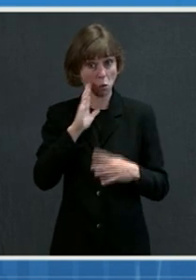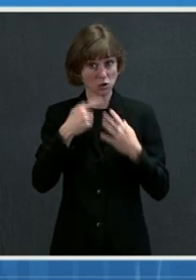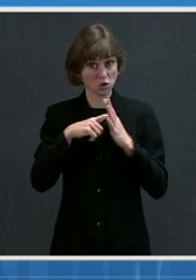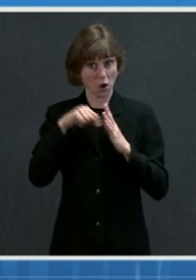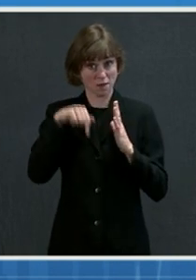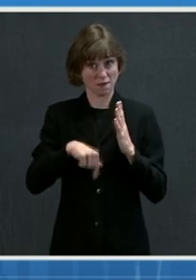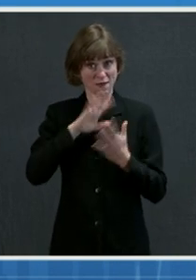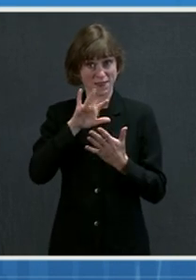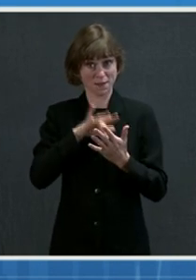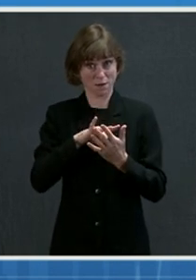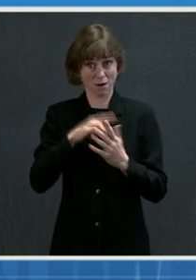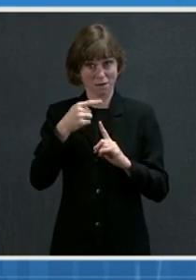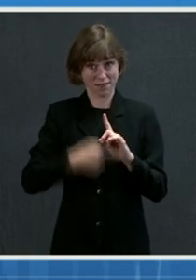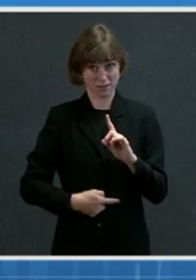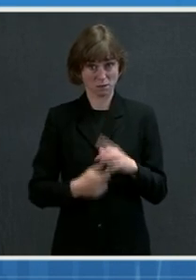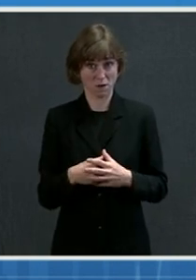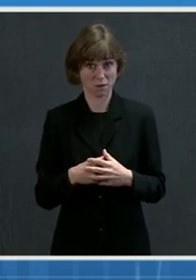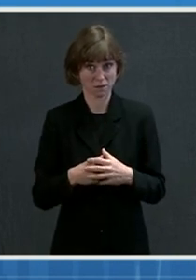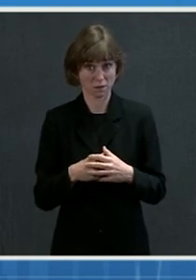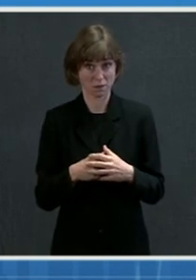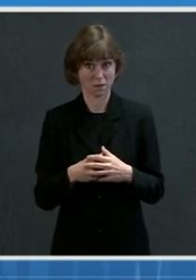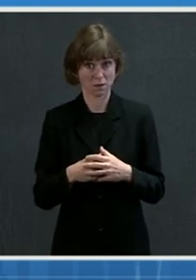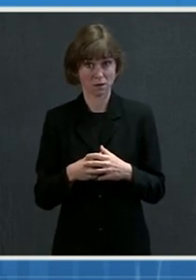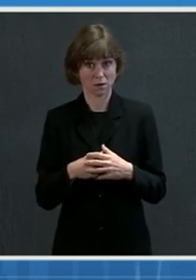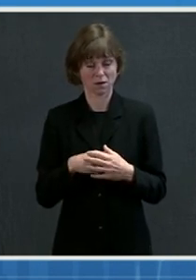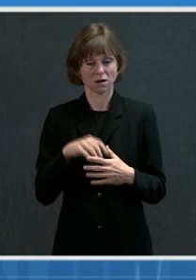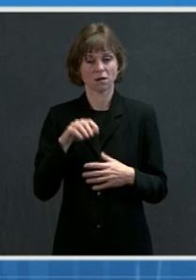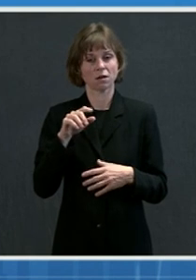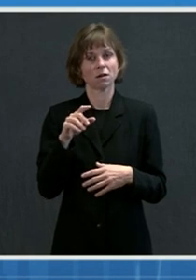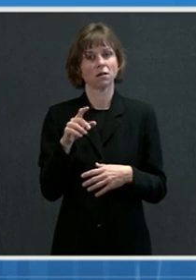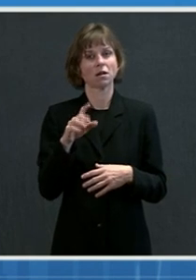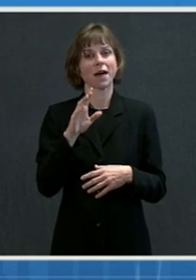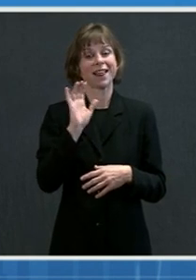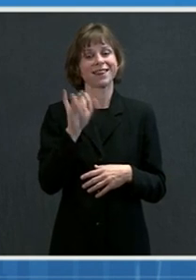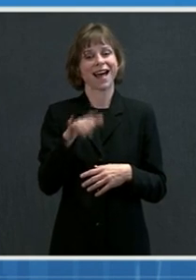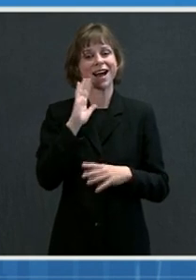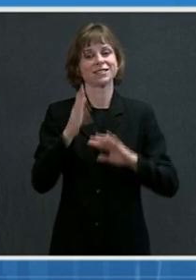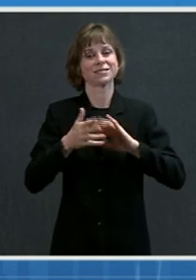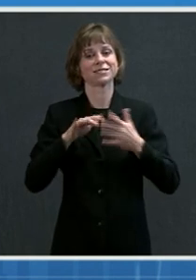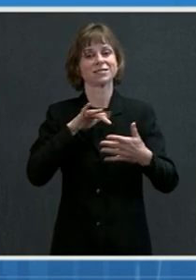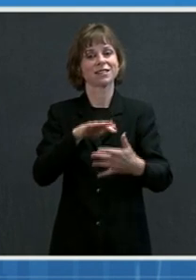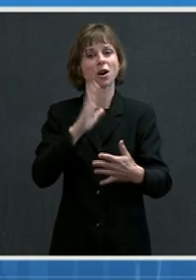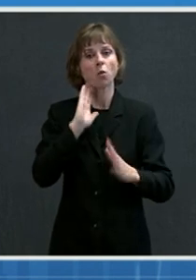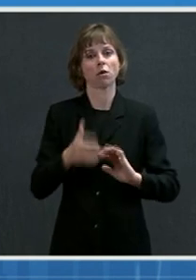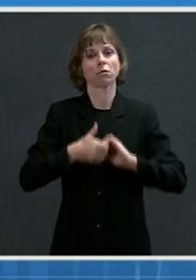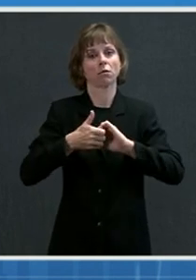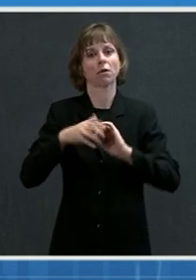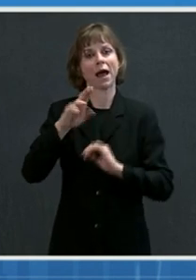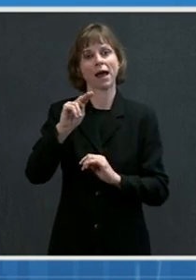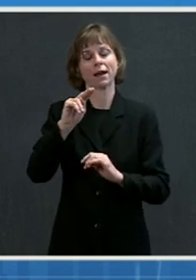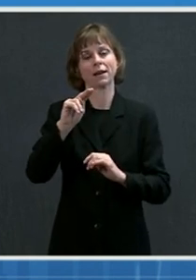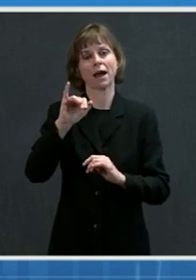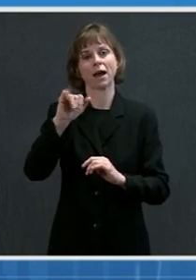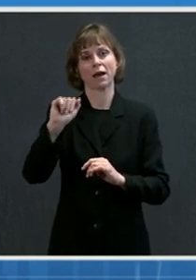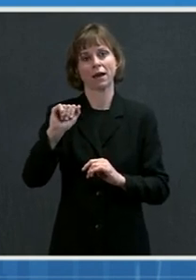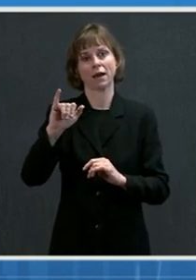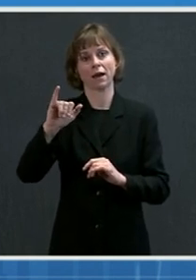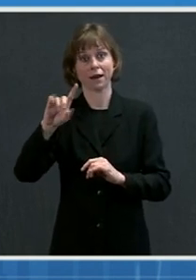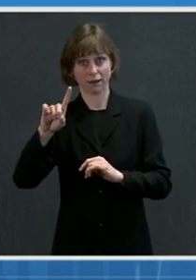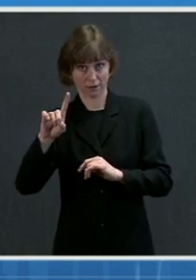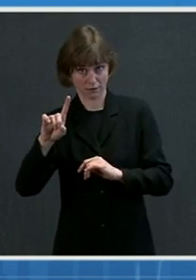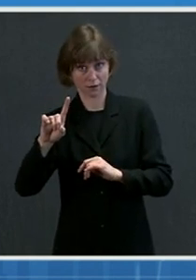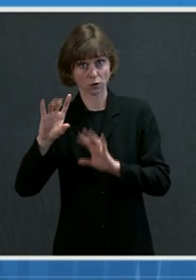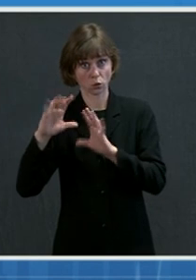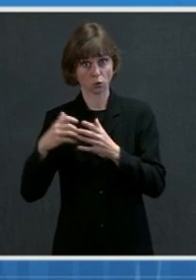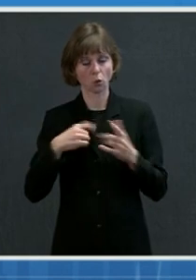and it will be a study that is done in collaboration with our group at NIAID, in which we will look at both